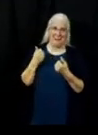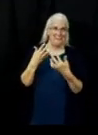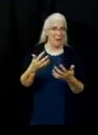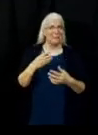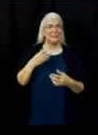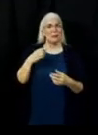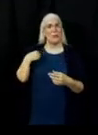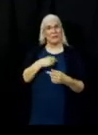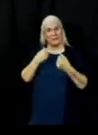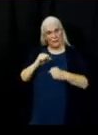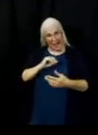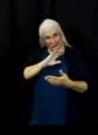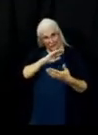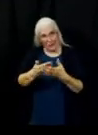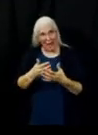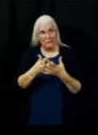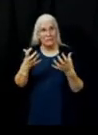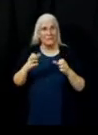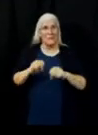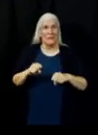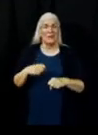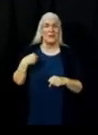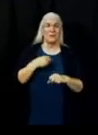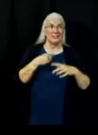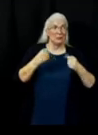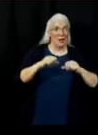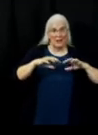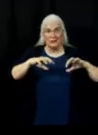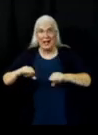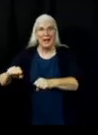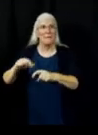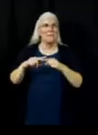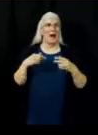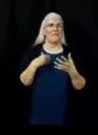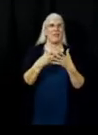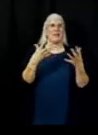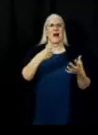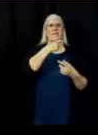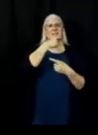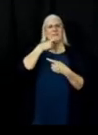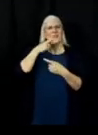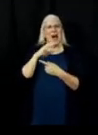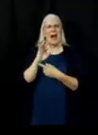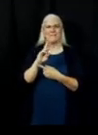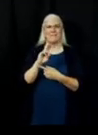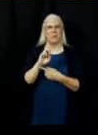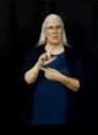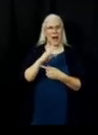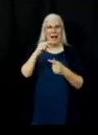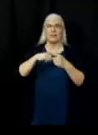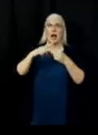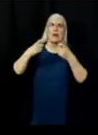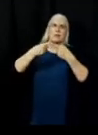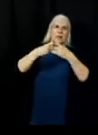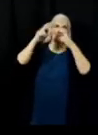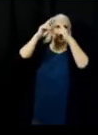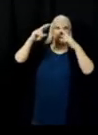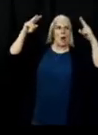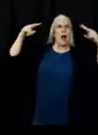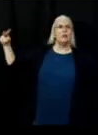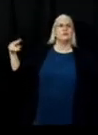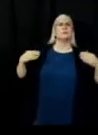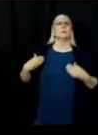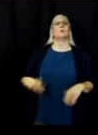but dealing with all those dry fuels around all these miles and miles of fire line is a real challenge, and until we get some other relief, that's going to